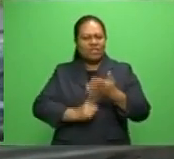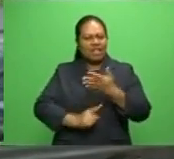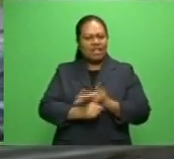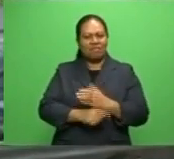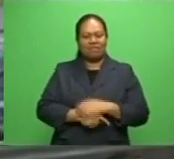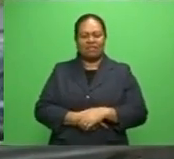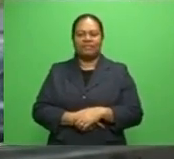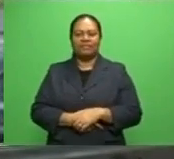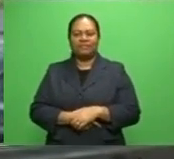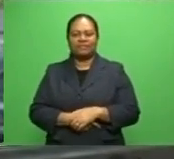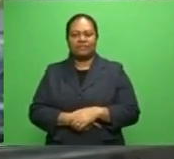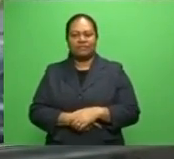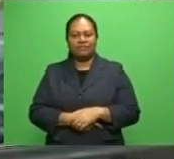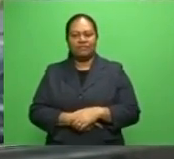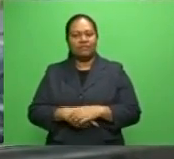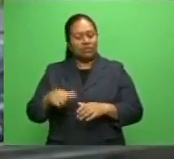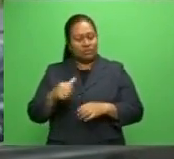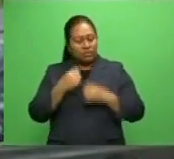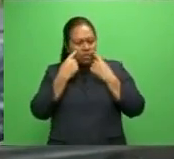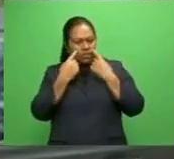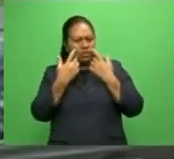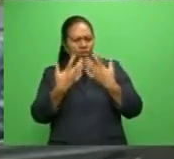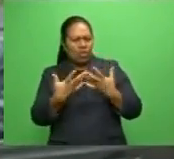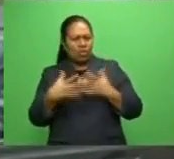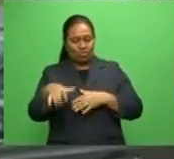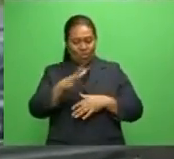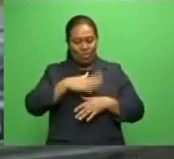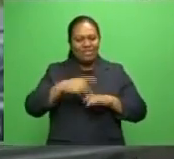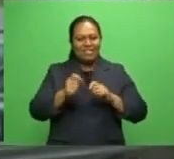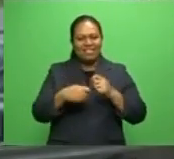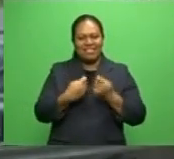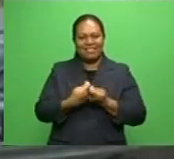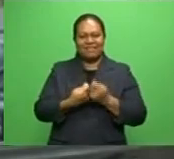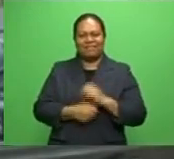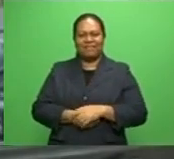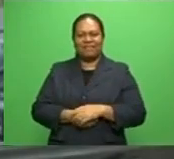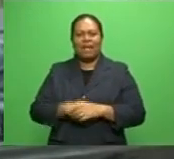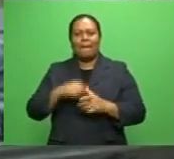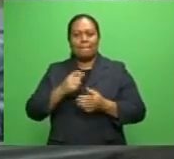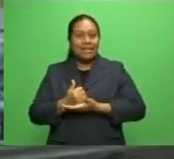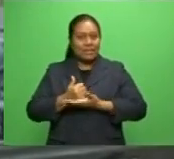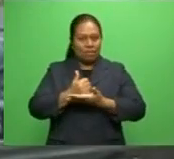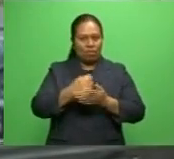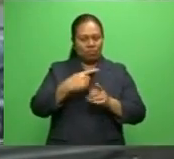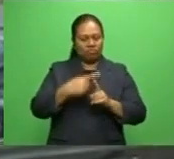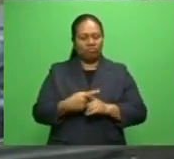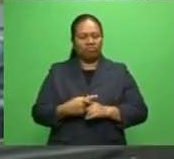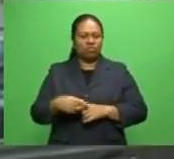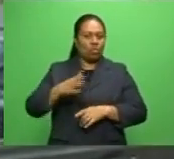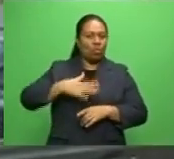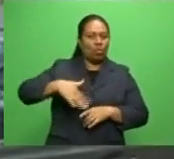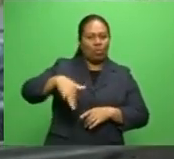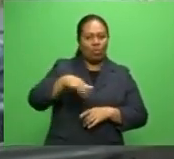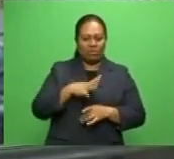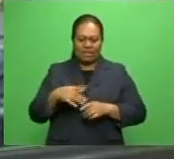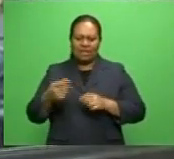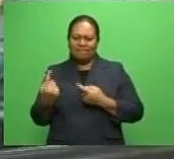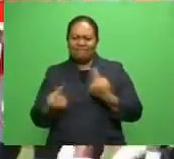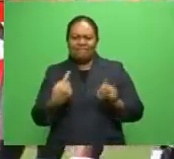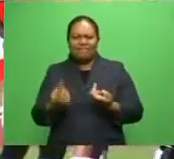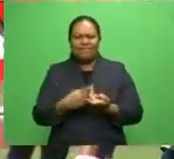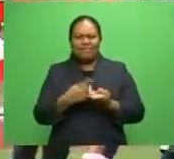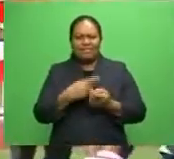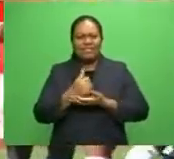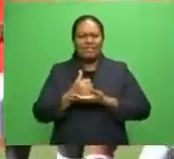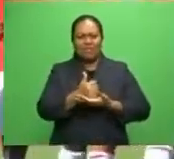I get from the team. And plus the support. They try to support each other during the game.